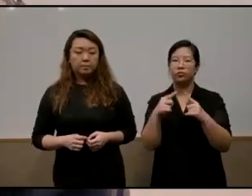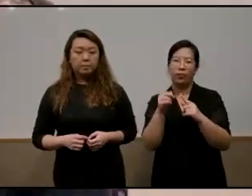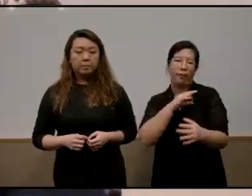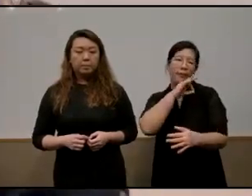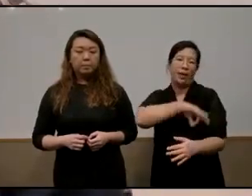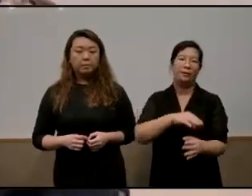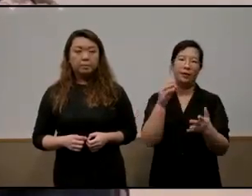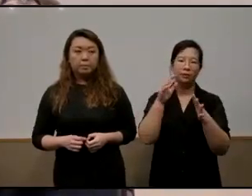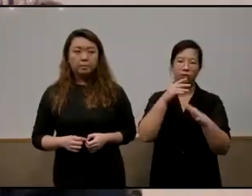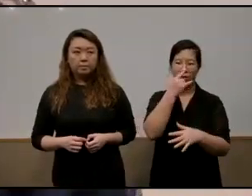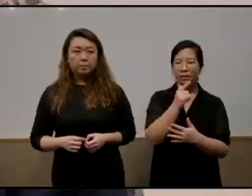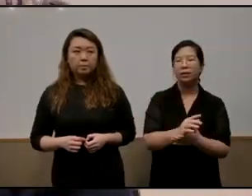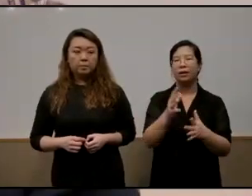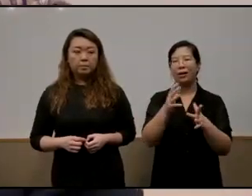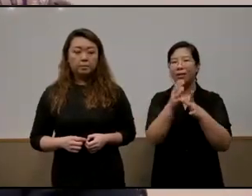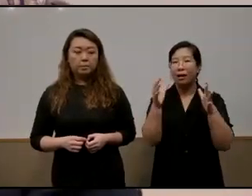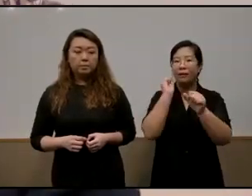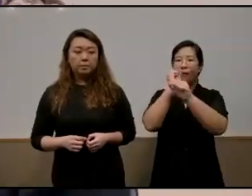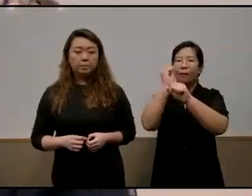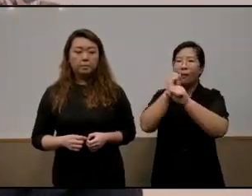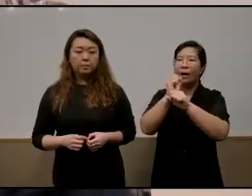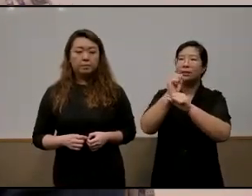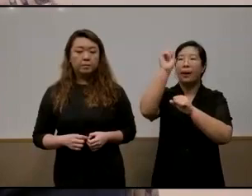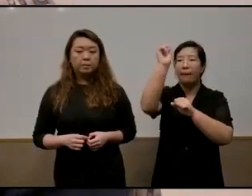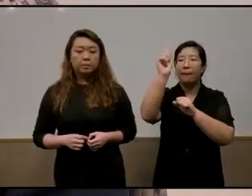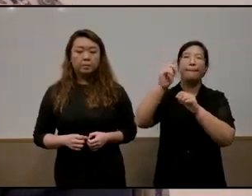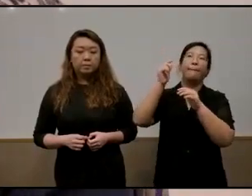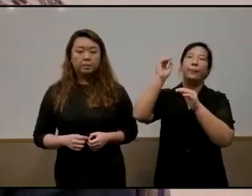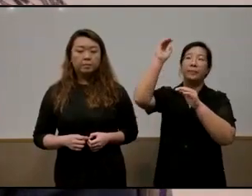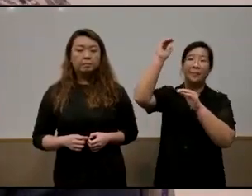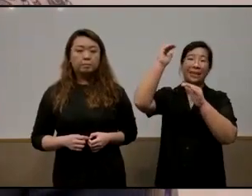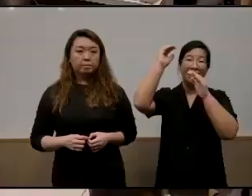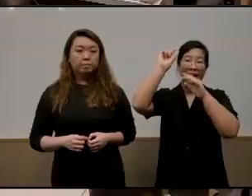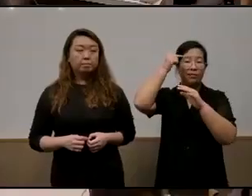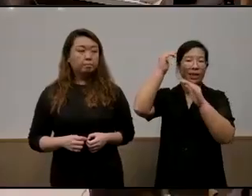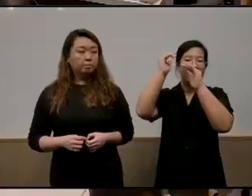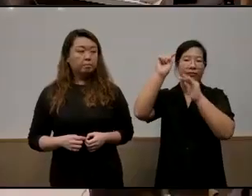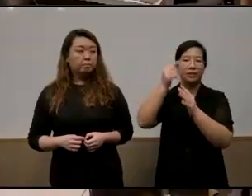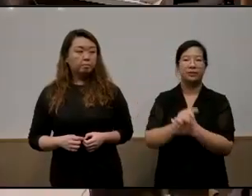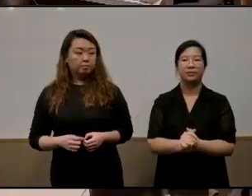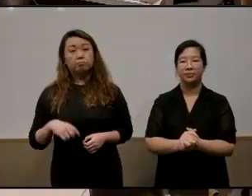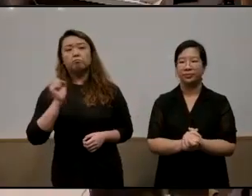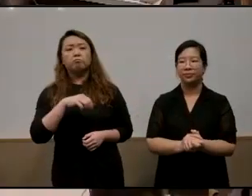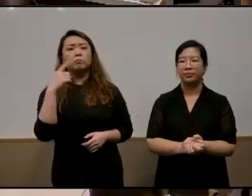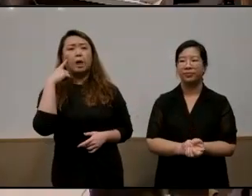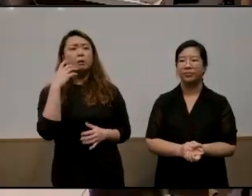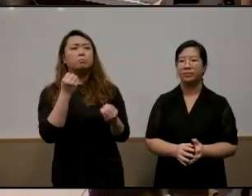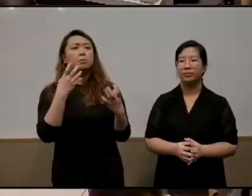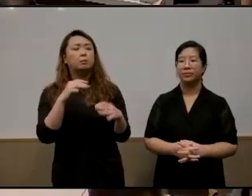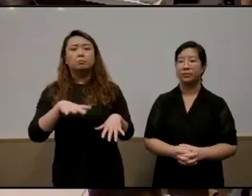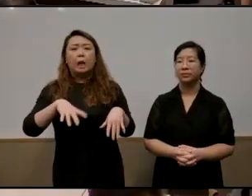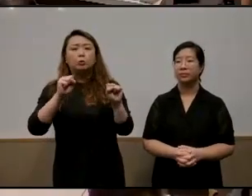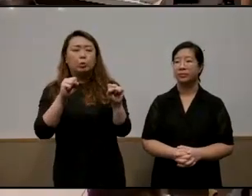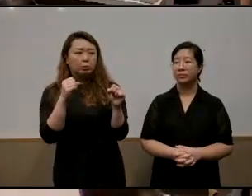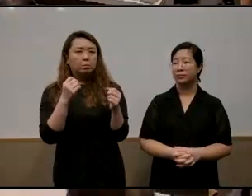there's a lot of work to be done before they reach the level where such mass programs can be done i think sometimes you make assumptions of the foundational strength